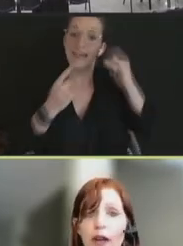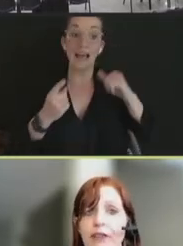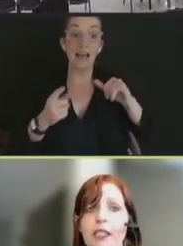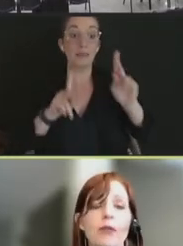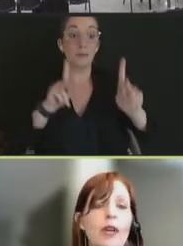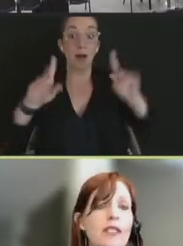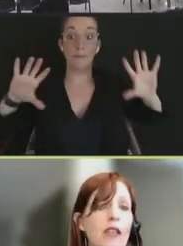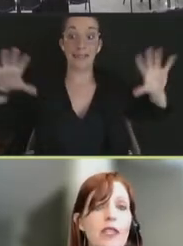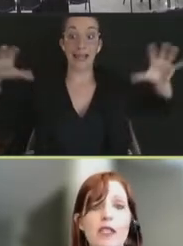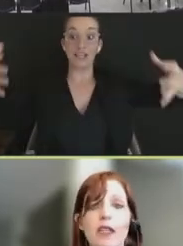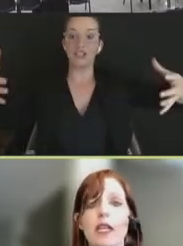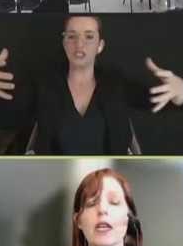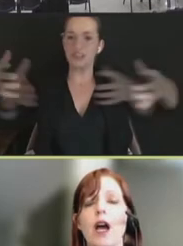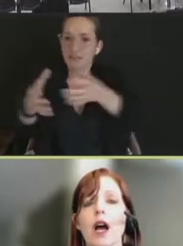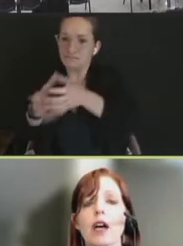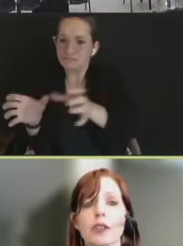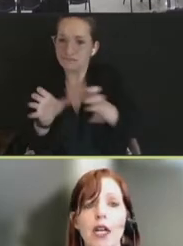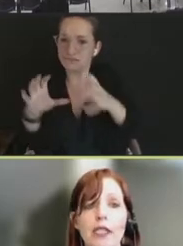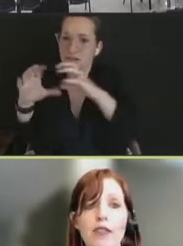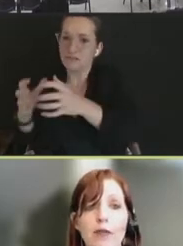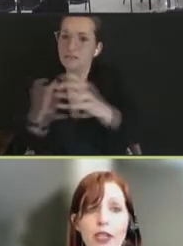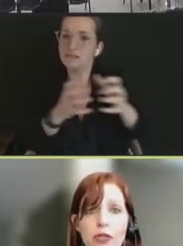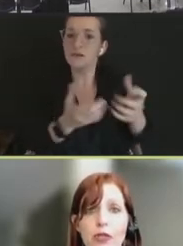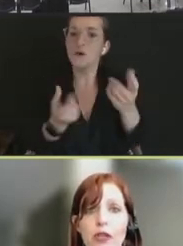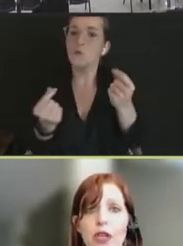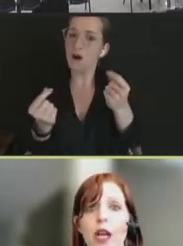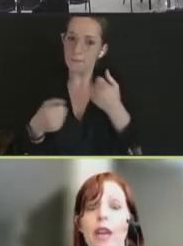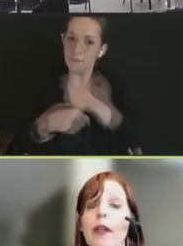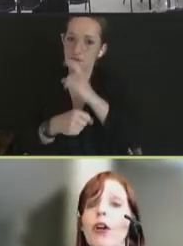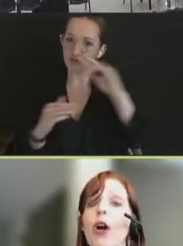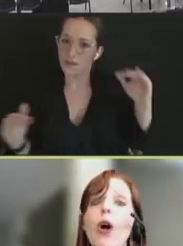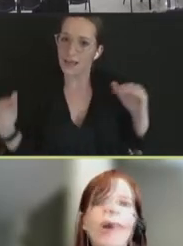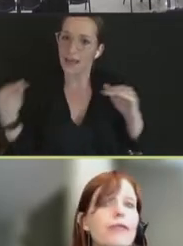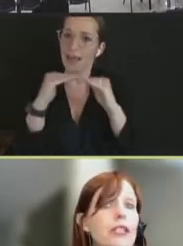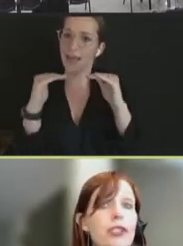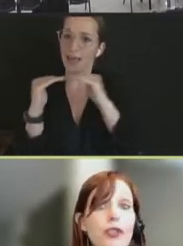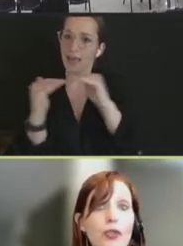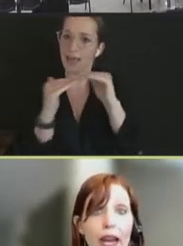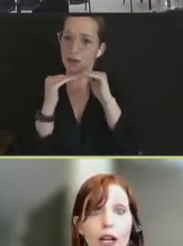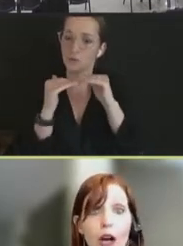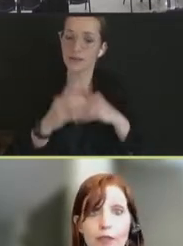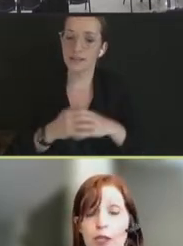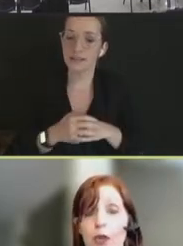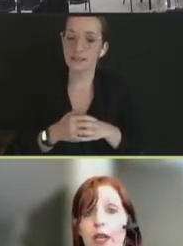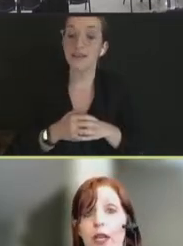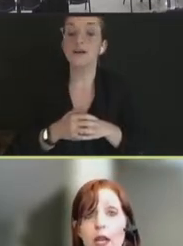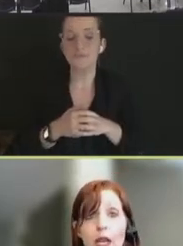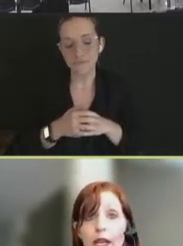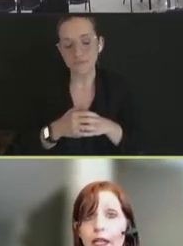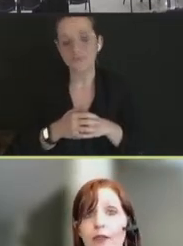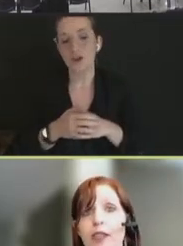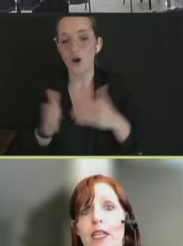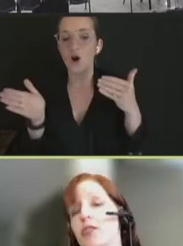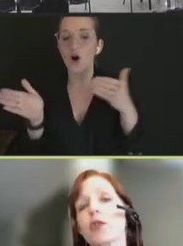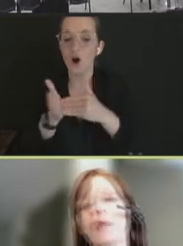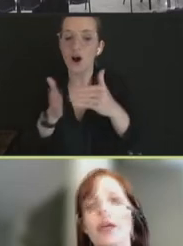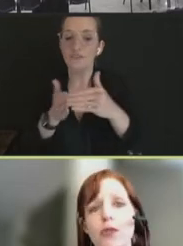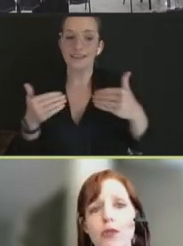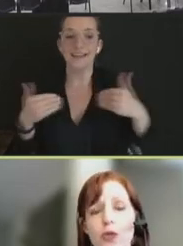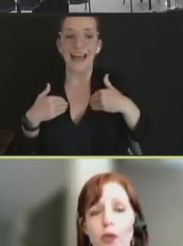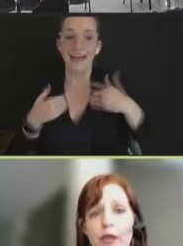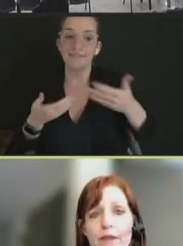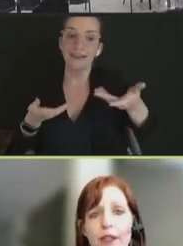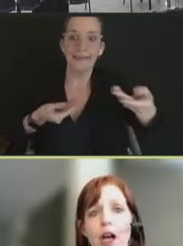geographically, race, ethnicity, other kinds of measures. There are often tradeoffs between any of these three